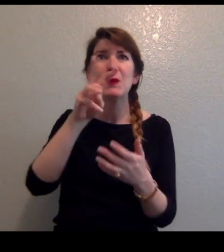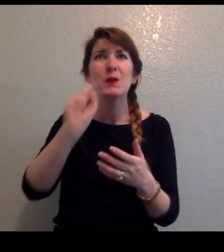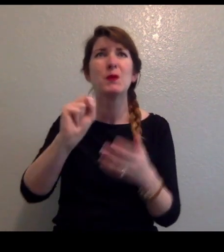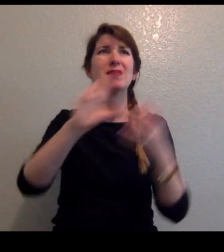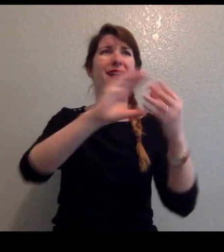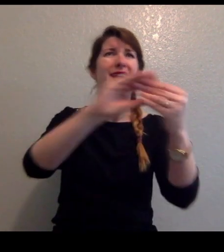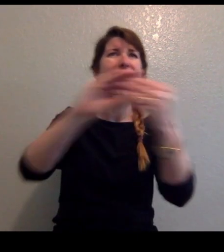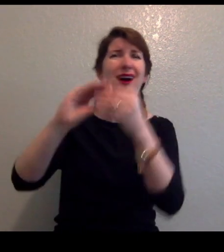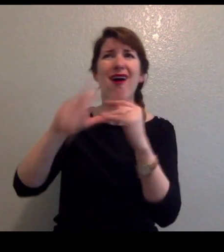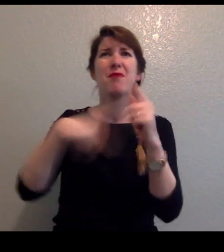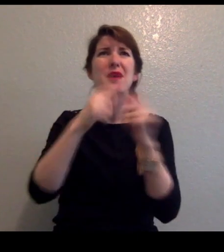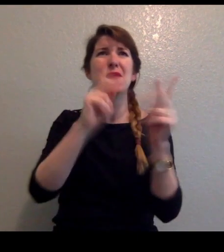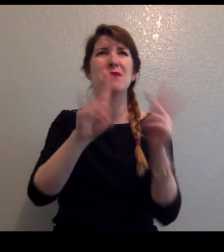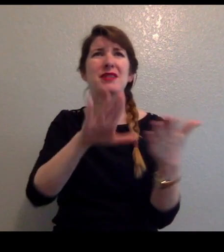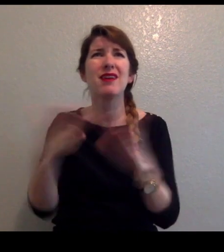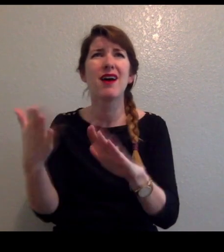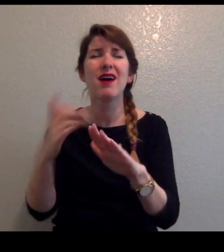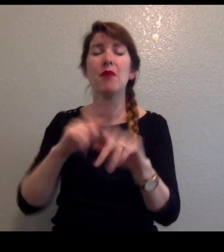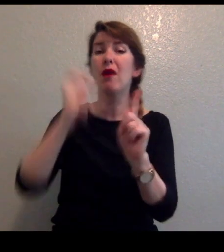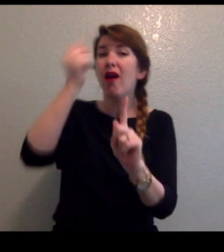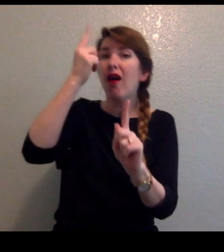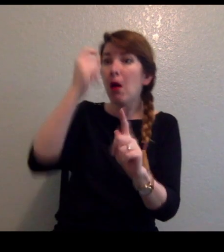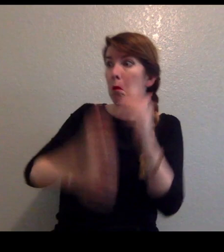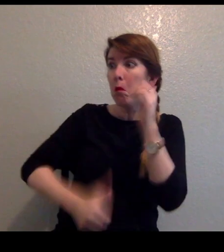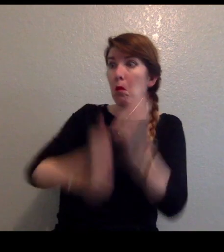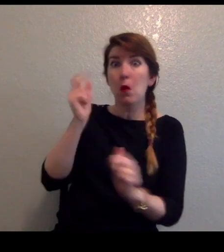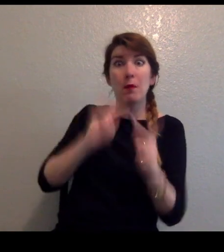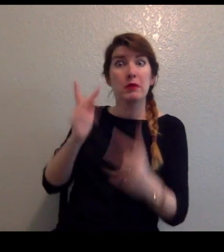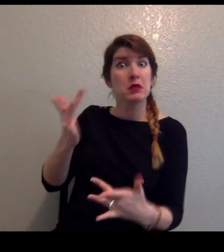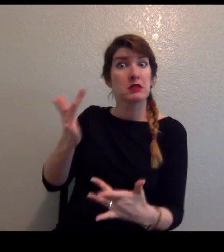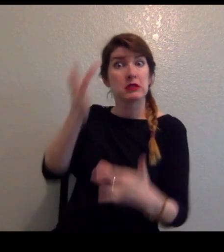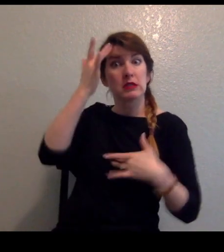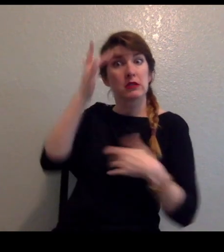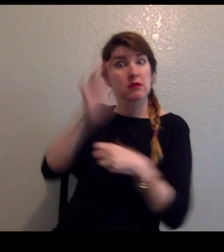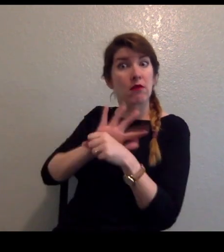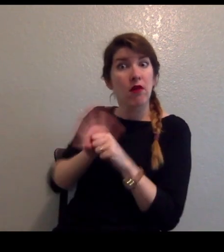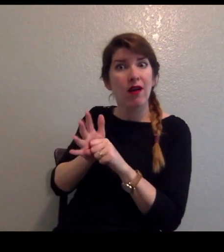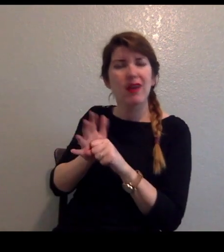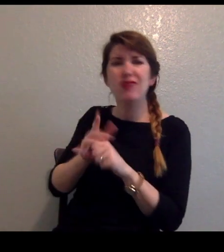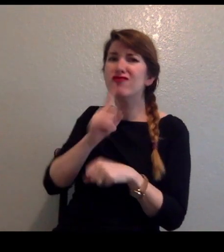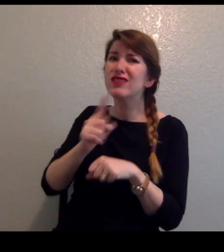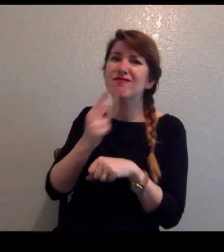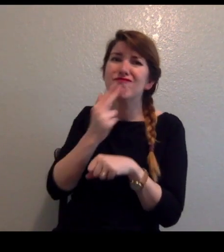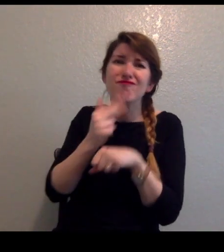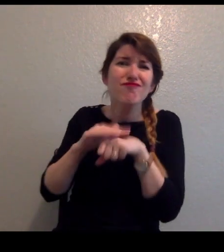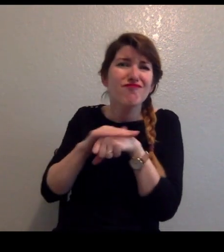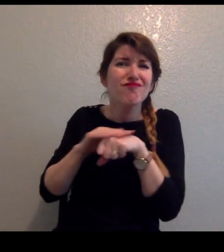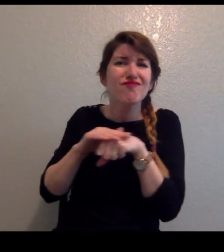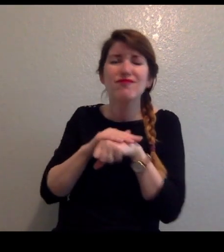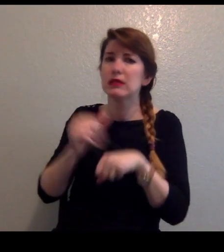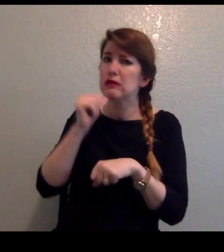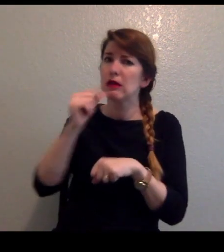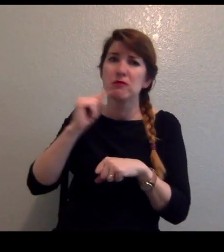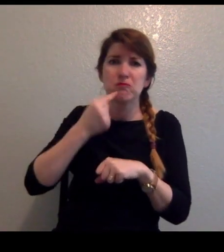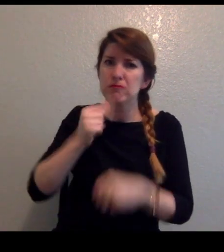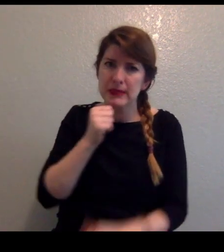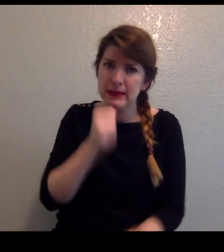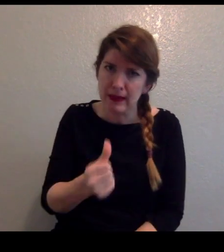majority of cases have been mild. If you feel overwhelmed by the news, consider limiting how much you let in.